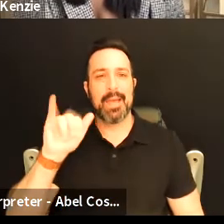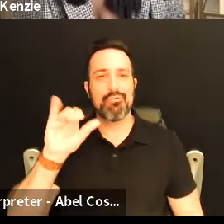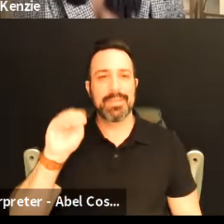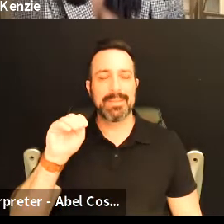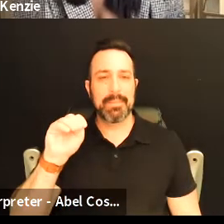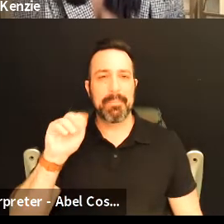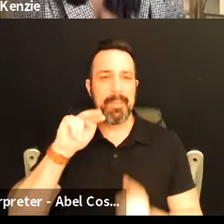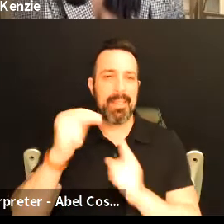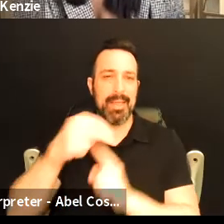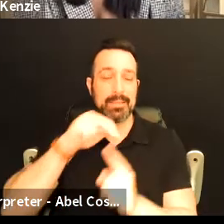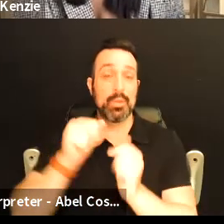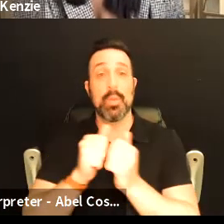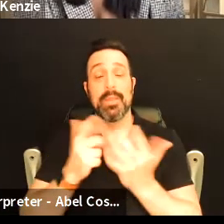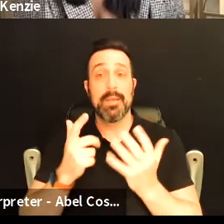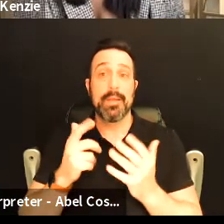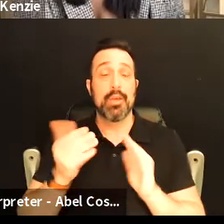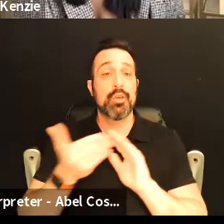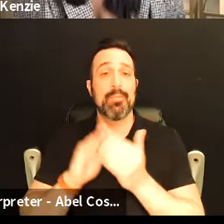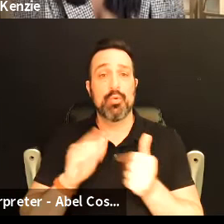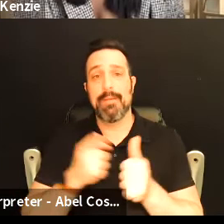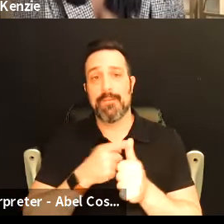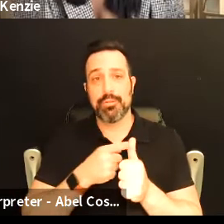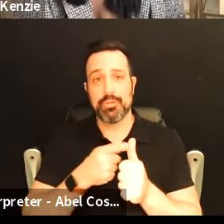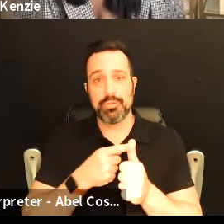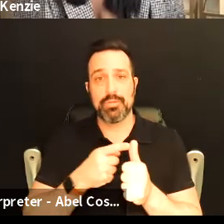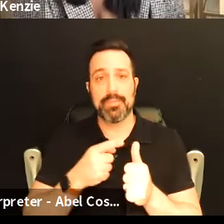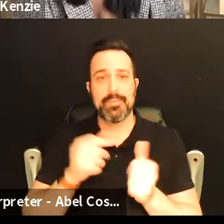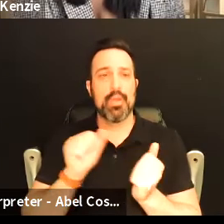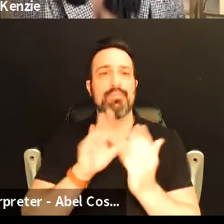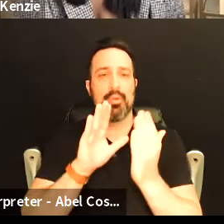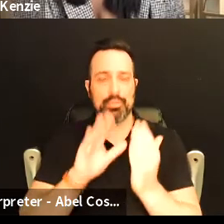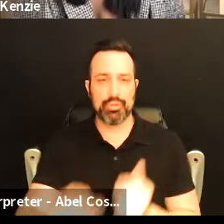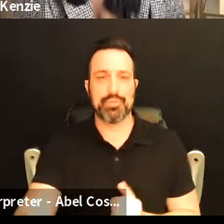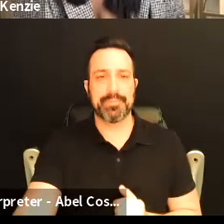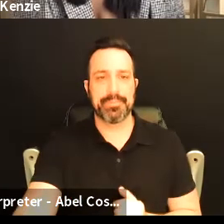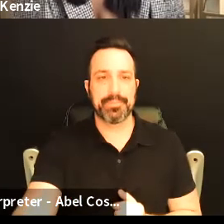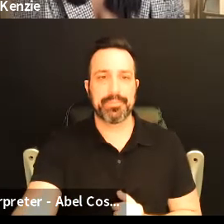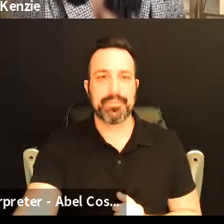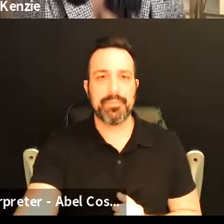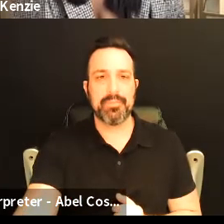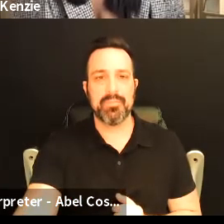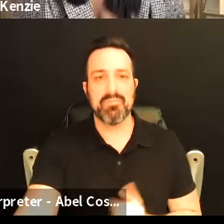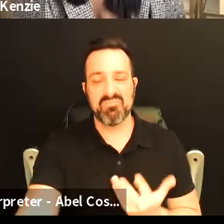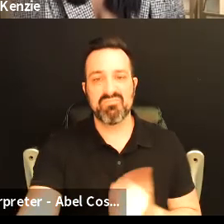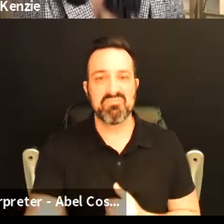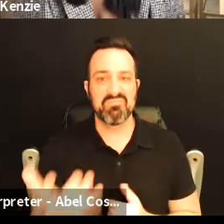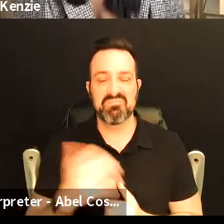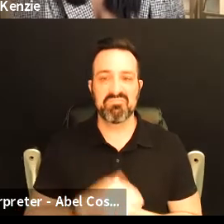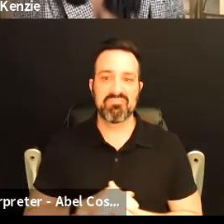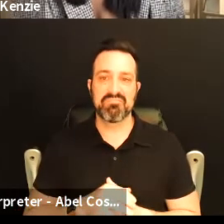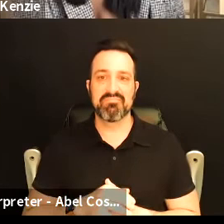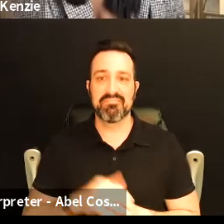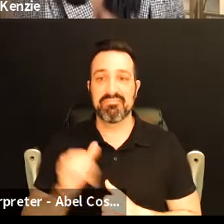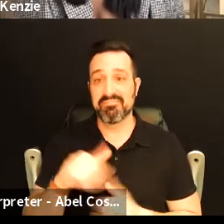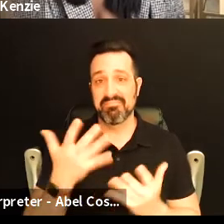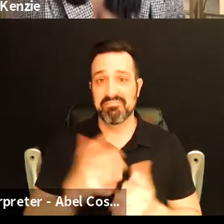the community first the community first approach so yeah.